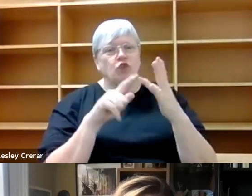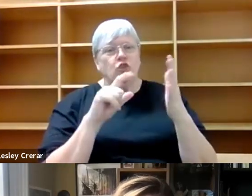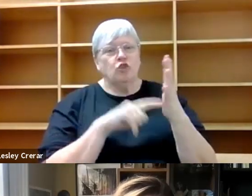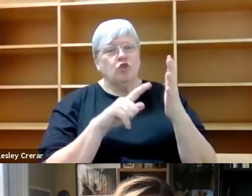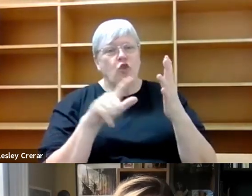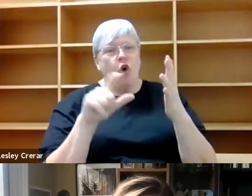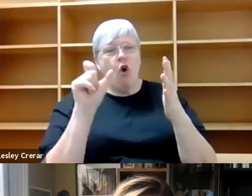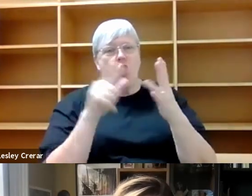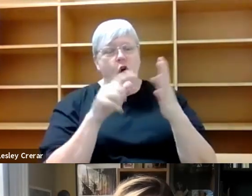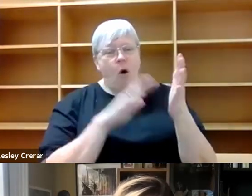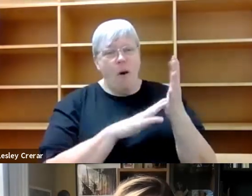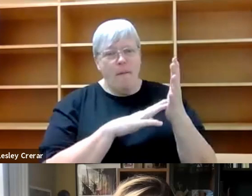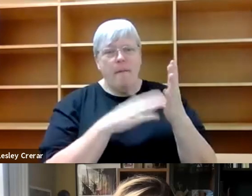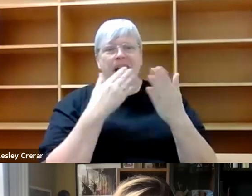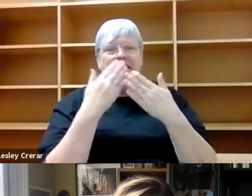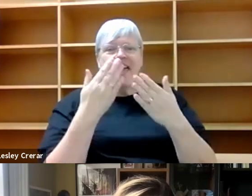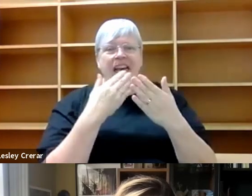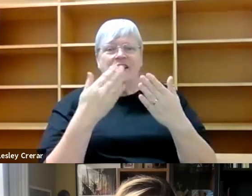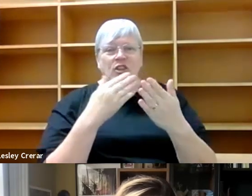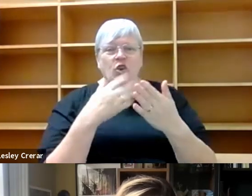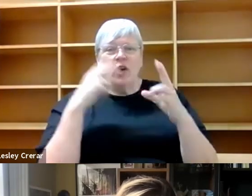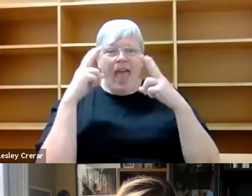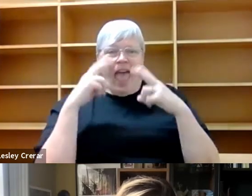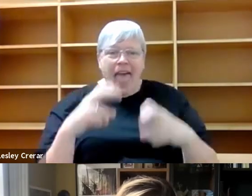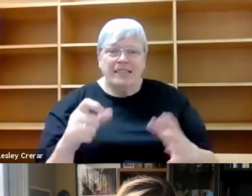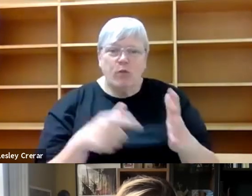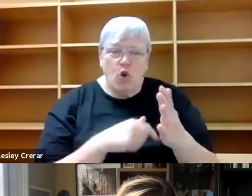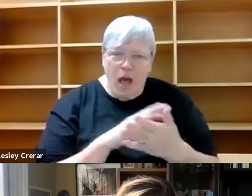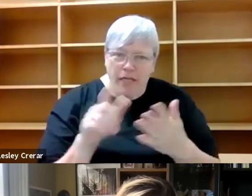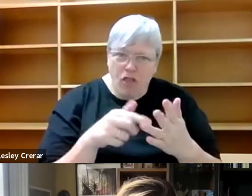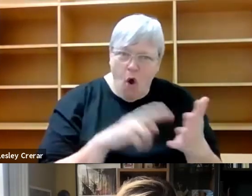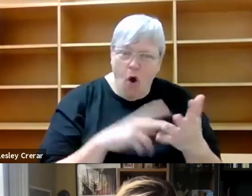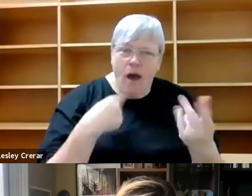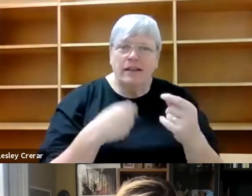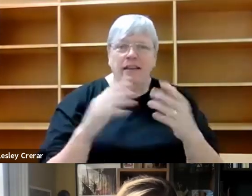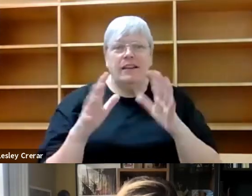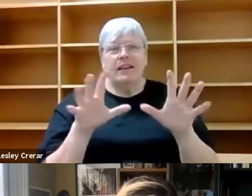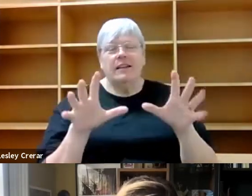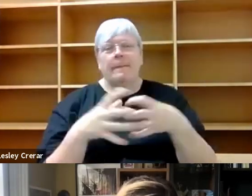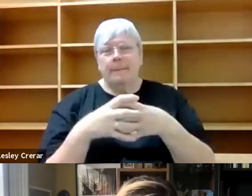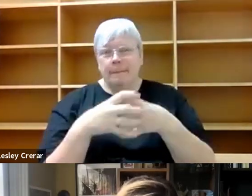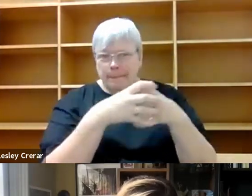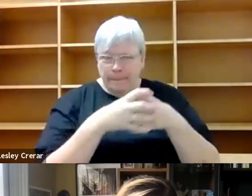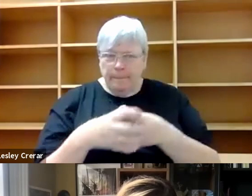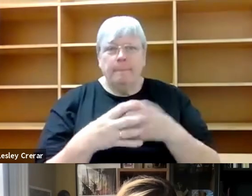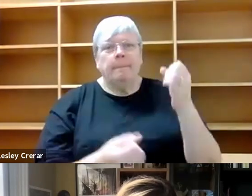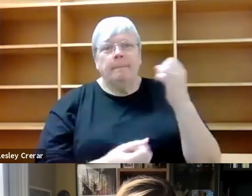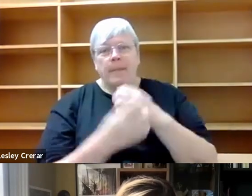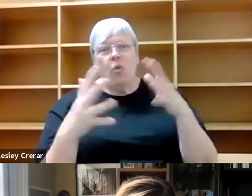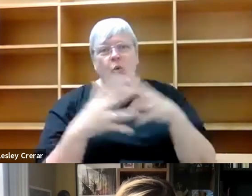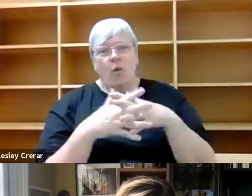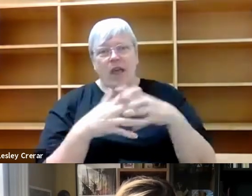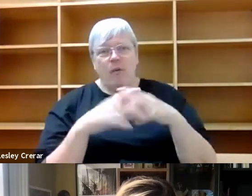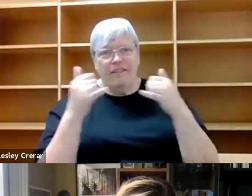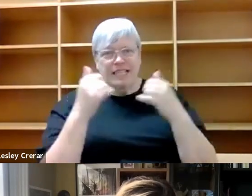additional thanks go to Explorathon for collaborating with us, the media services team, the events team, the wayward festival folk for